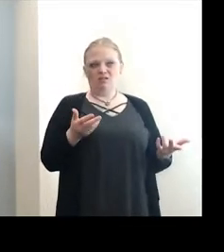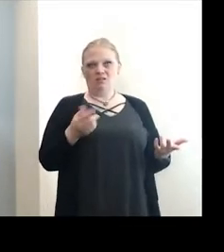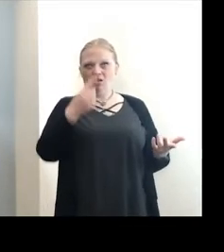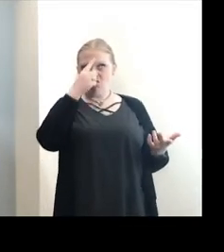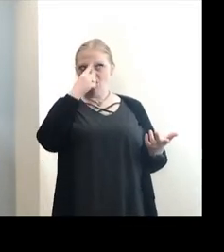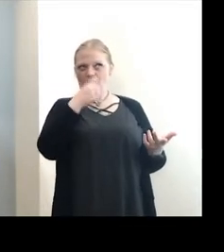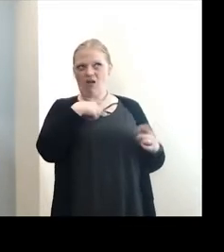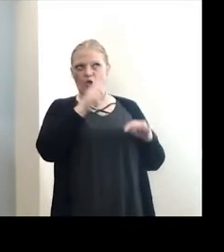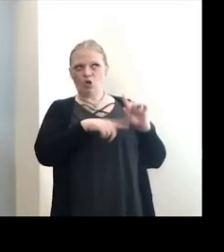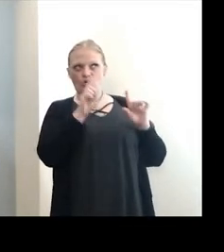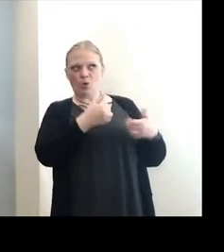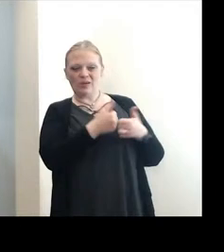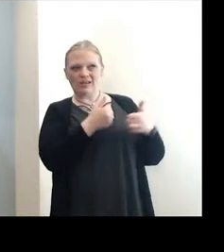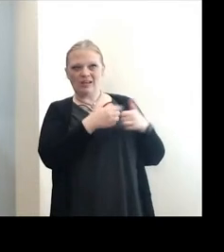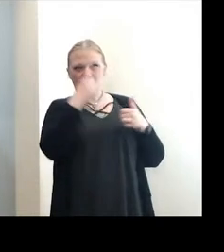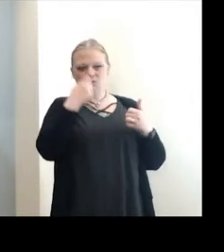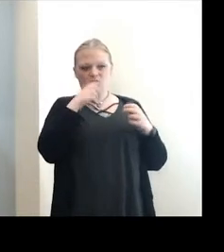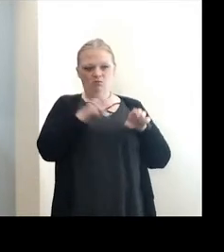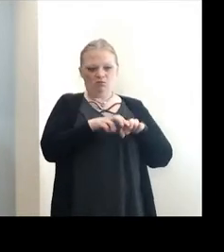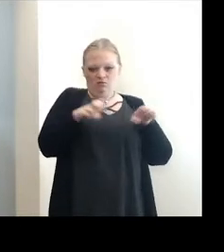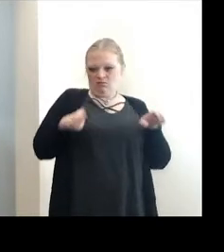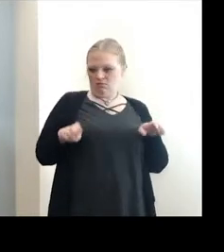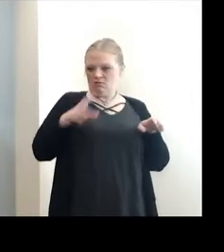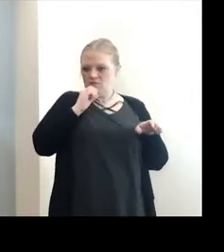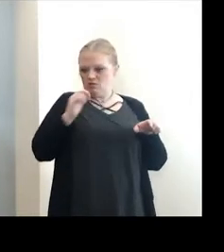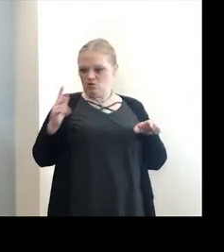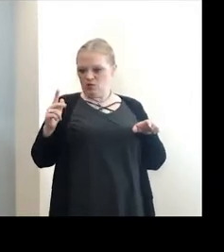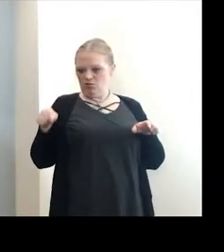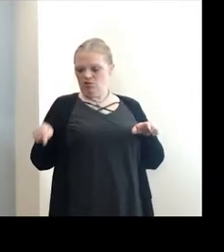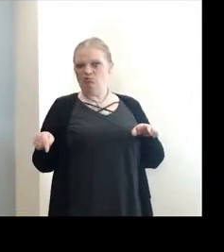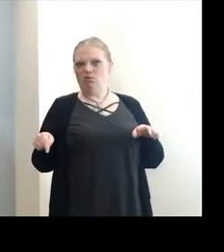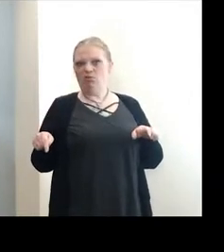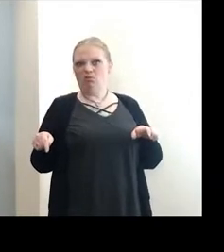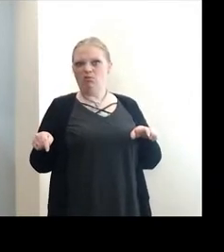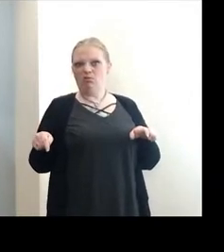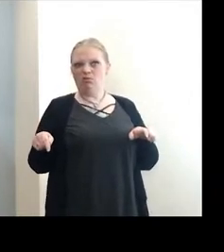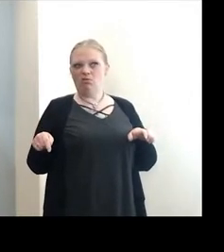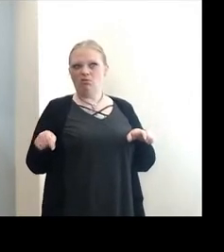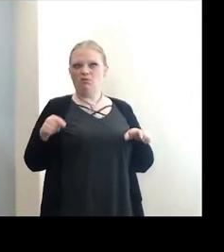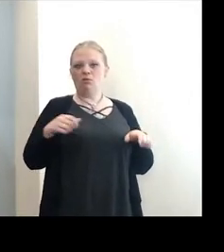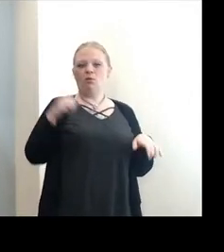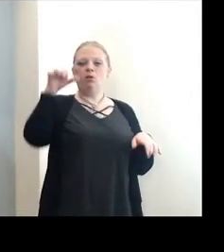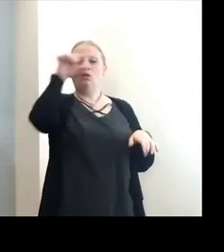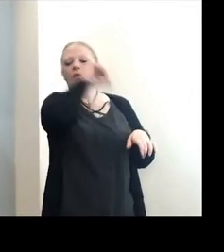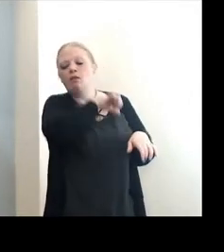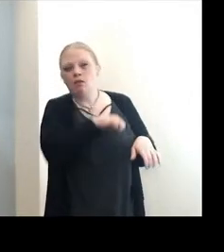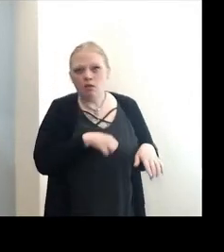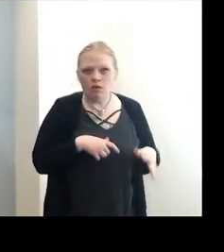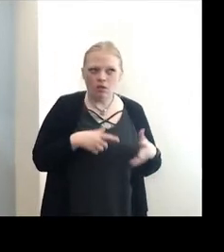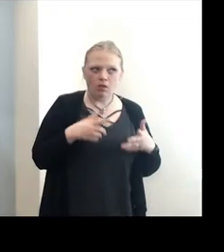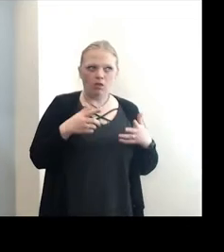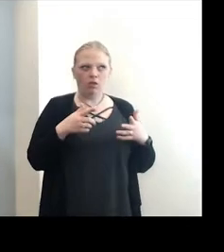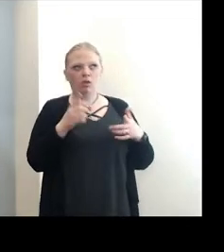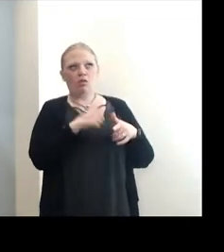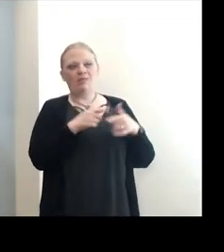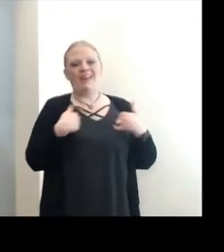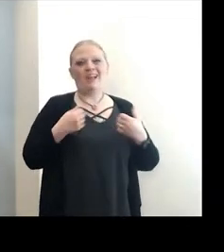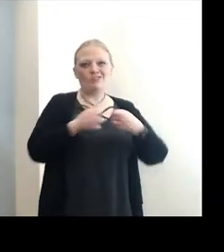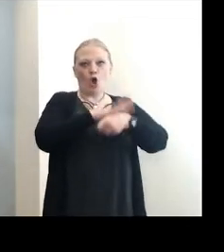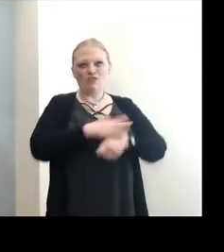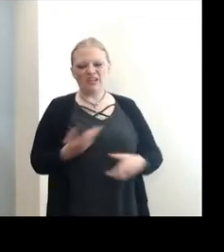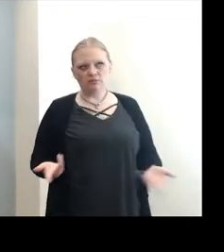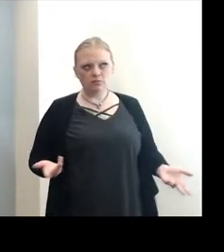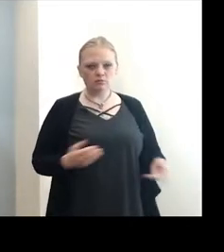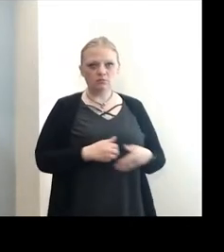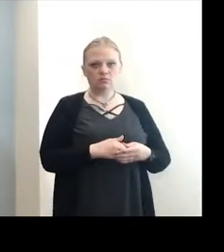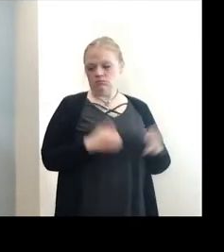to a game because I didn't want to be sitting next to a 23 year old who was inebriated and potentially carrying COVID-19.